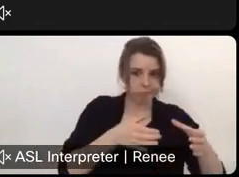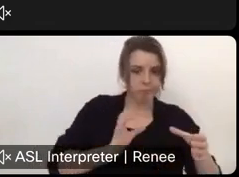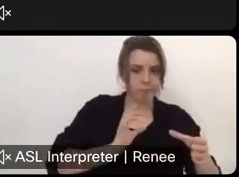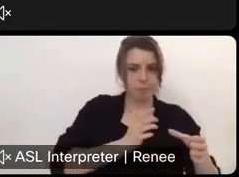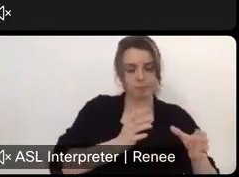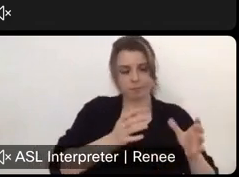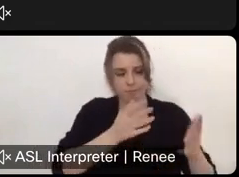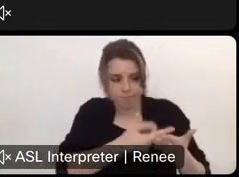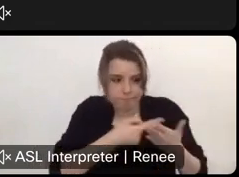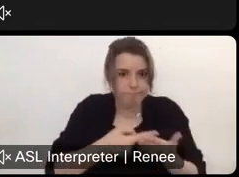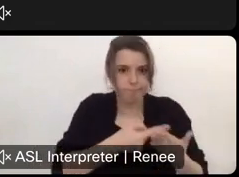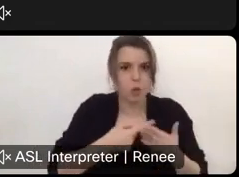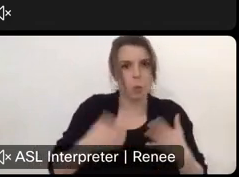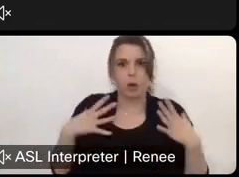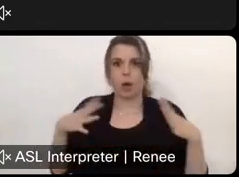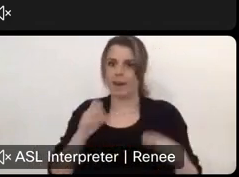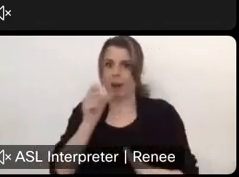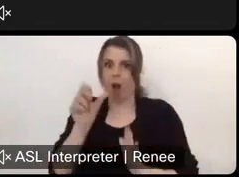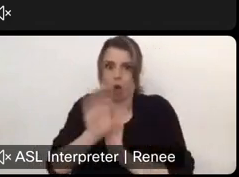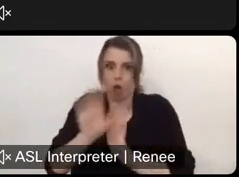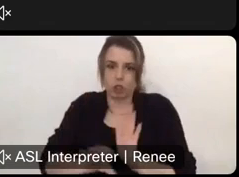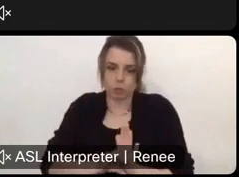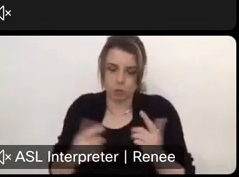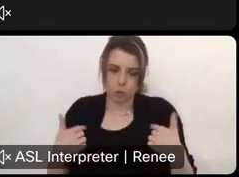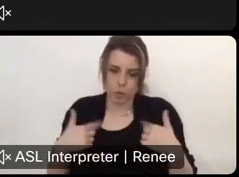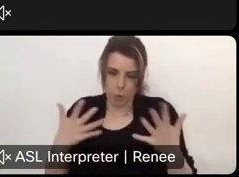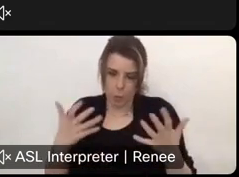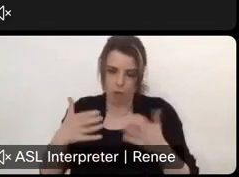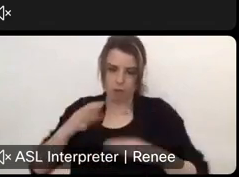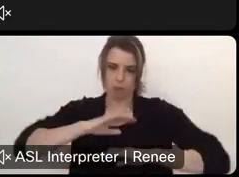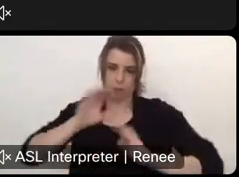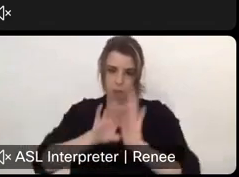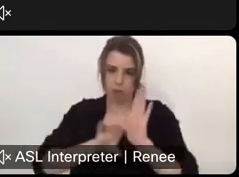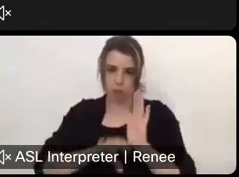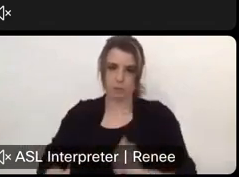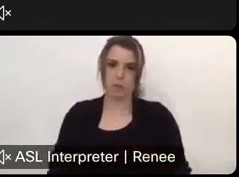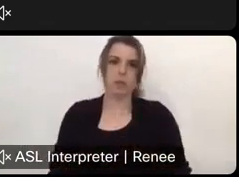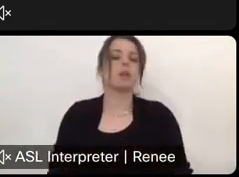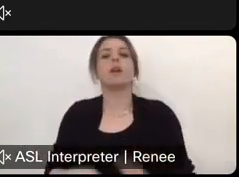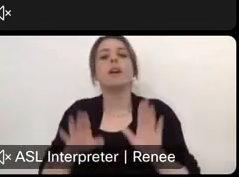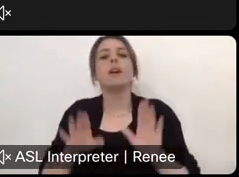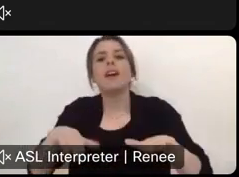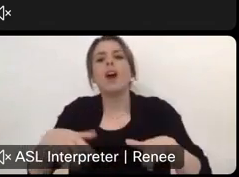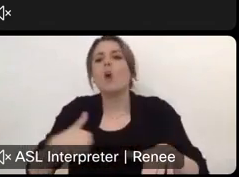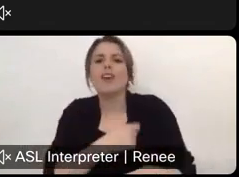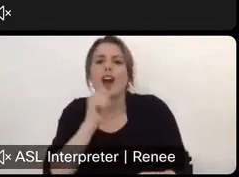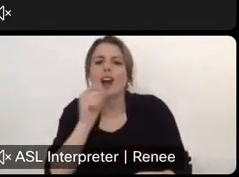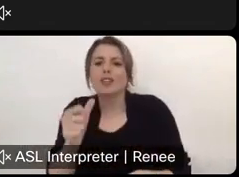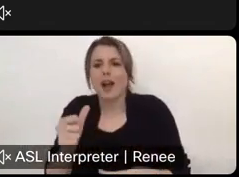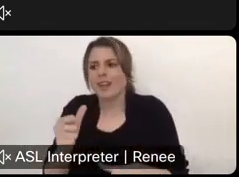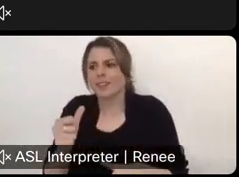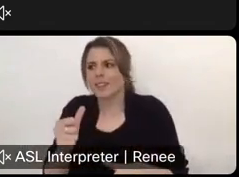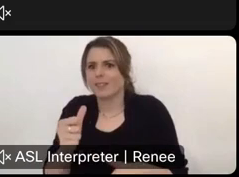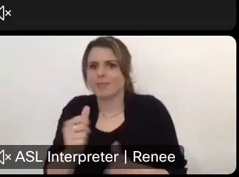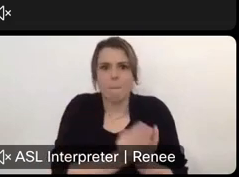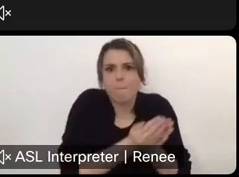something that would be unconstitutional. So, so thank you for that and we're not trying to create a divide with paddle craft. We. We